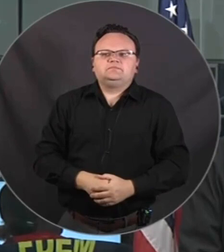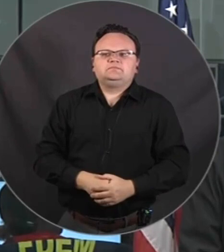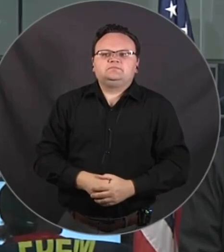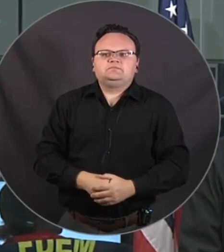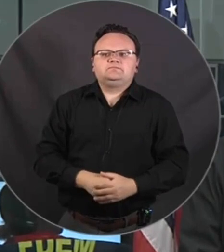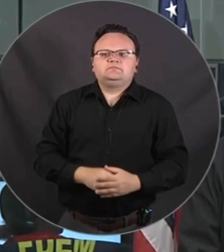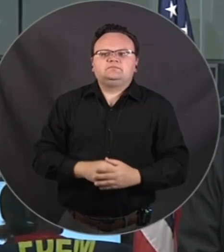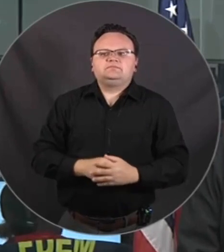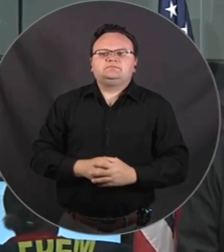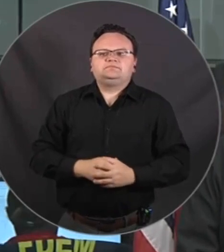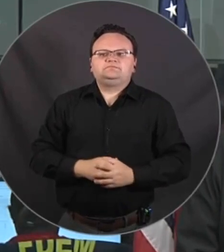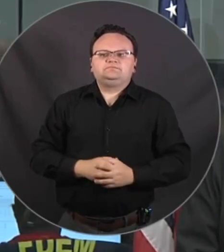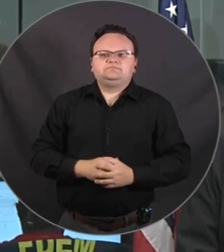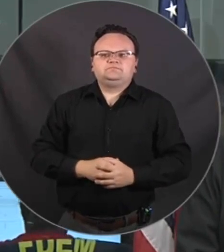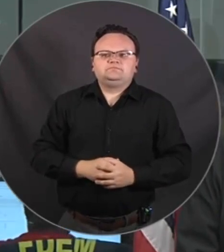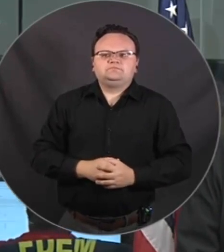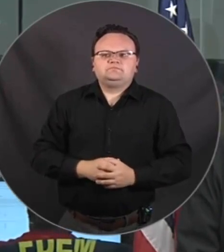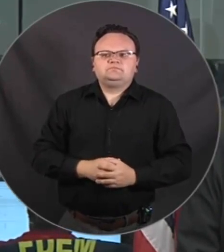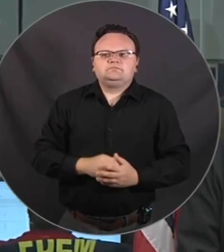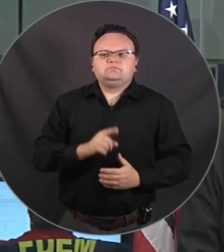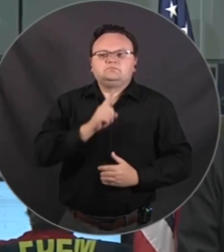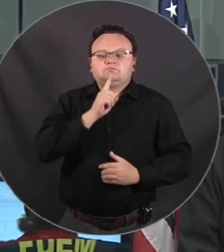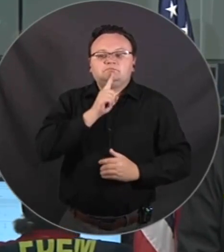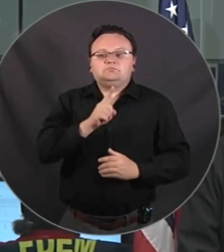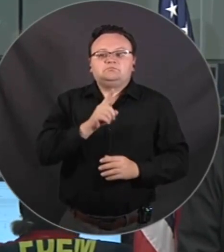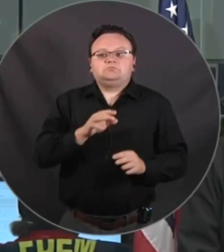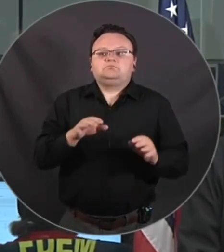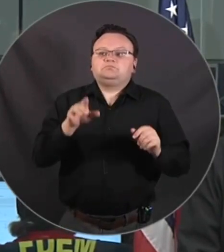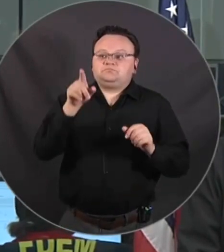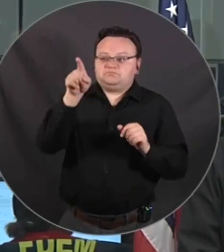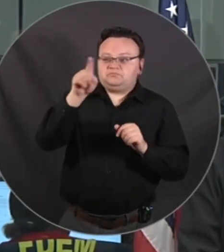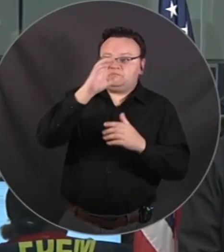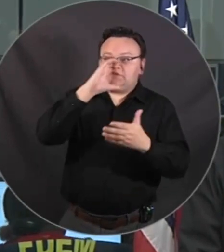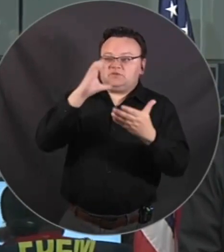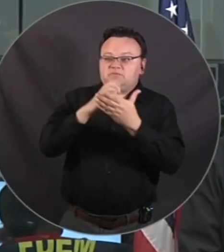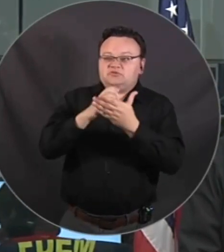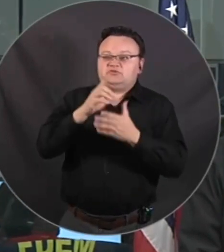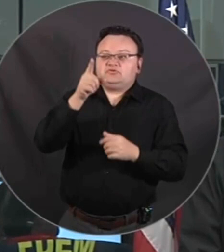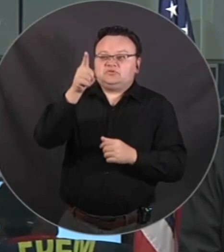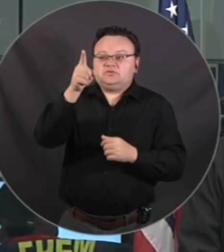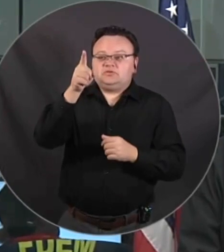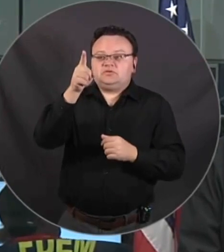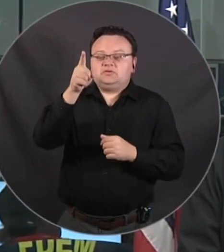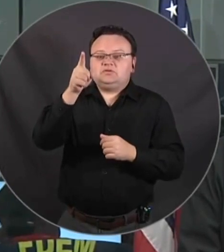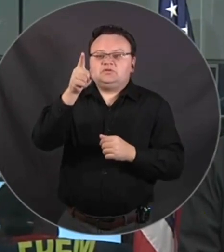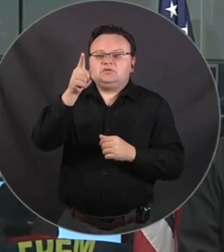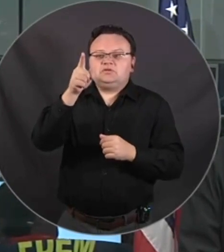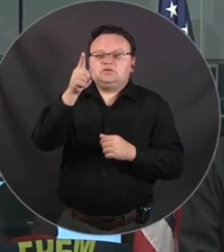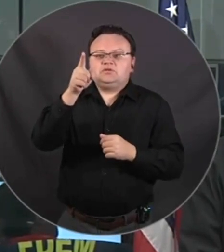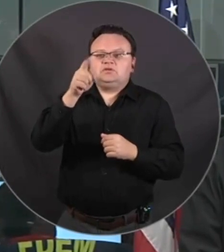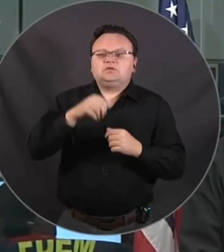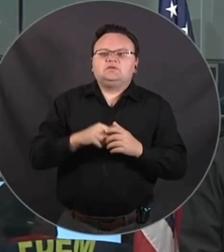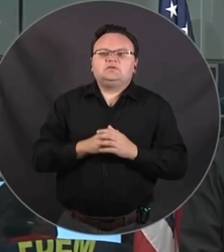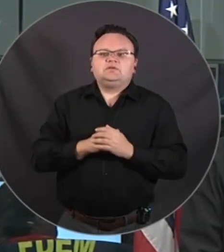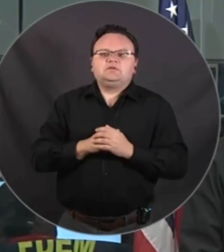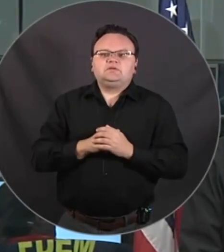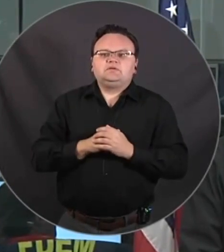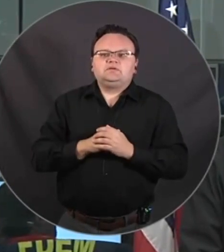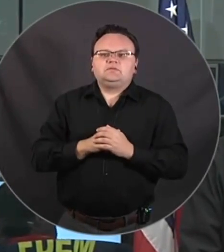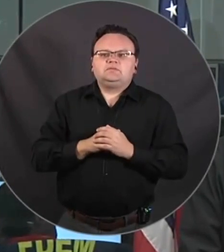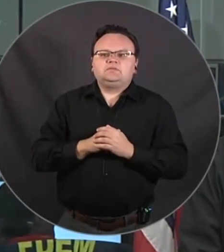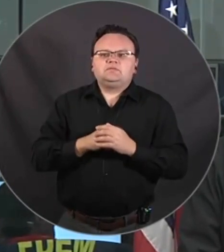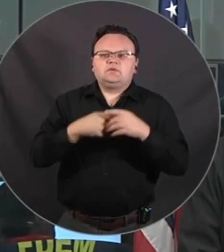some expectations. This infrastructure grid is completely different than the infrastructure grid that is in